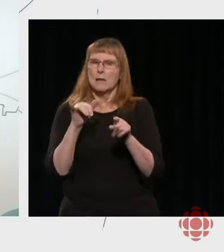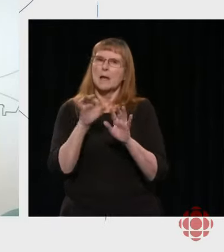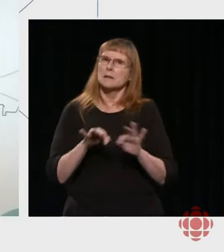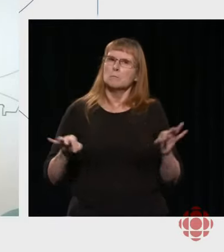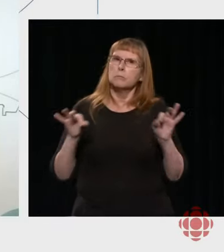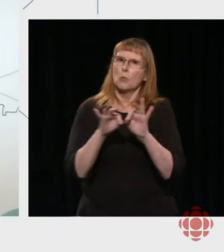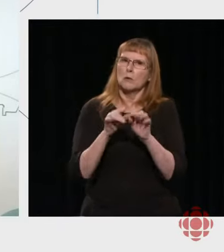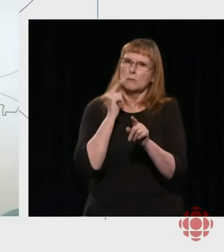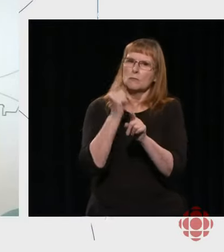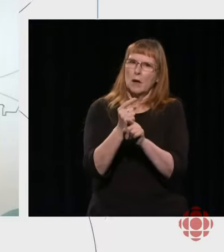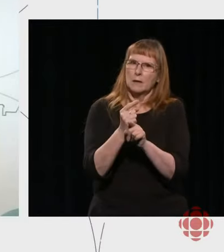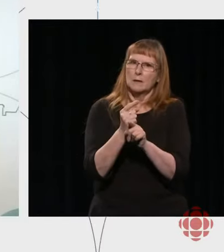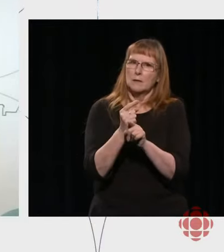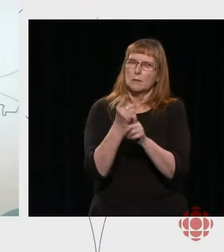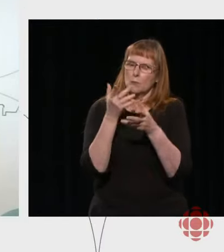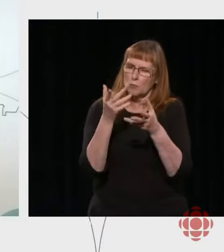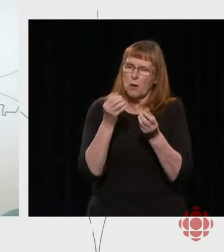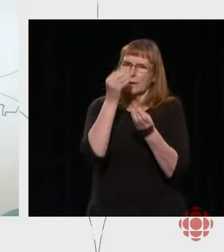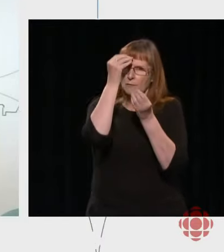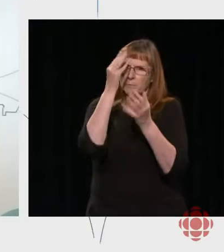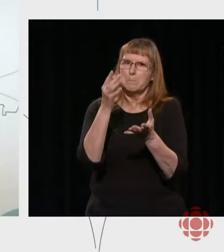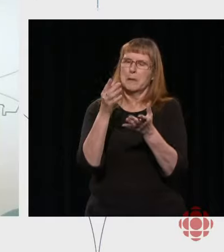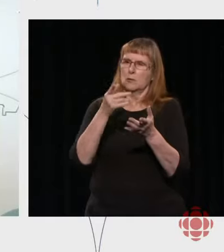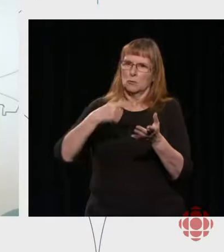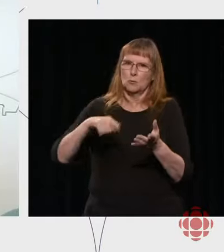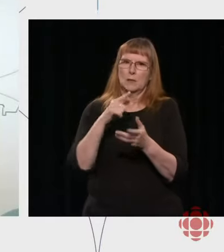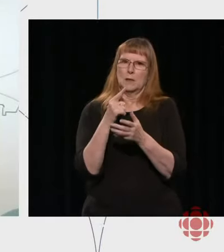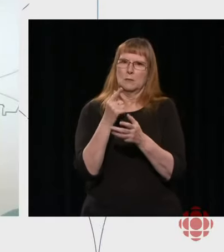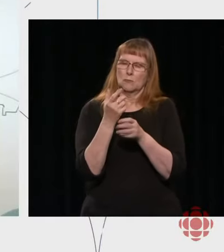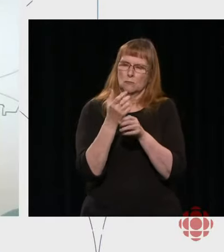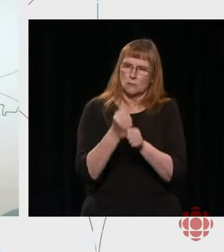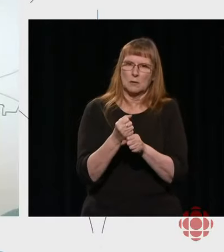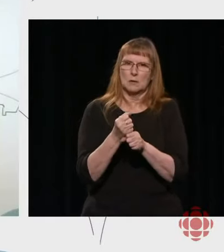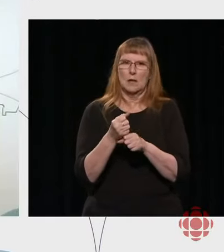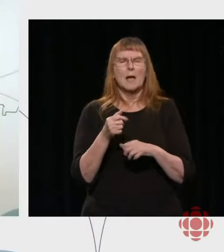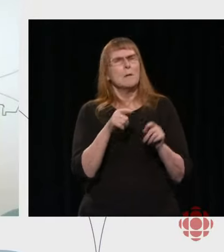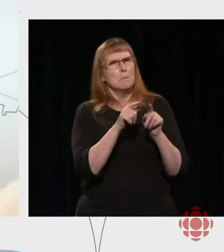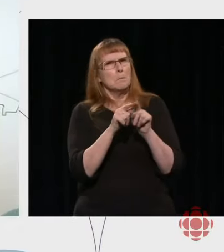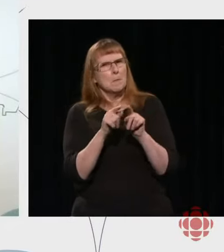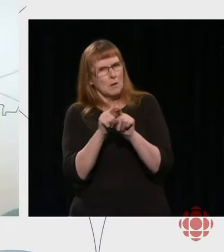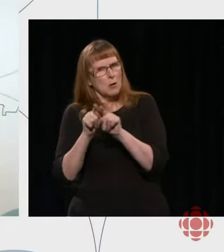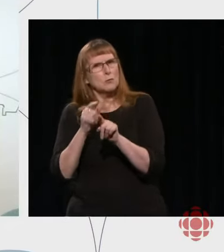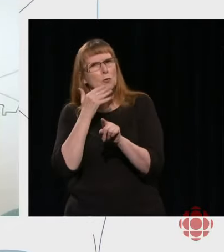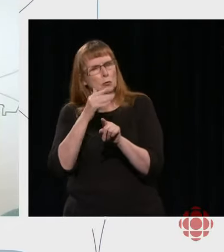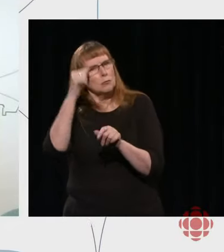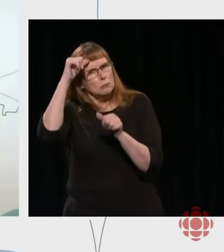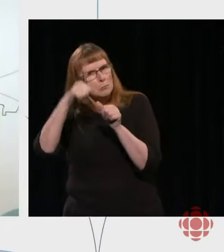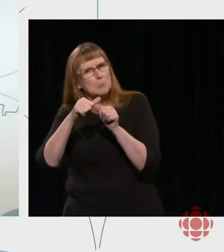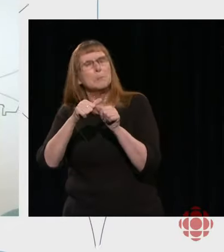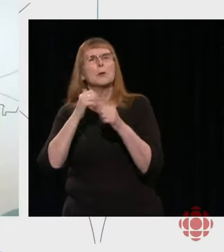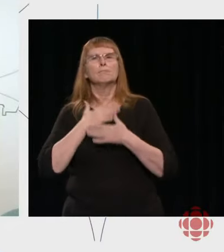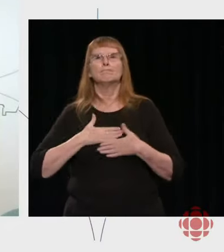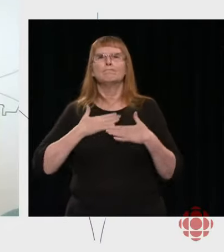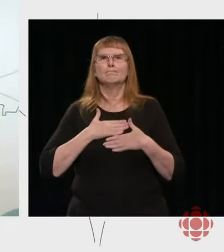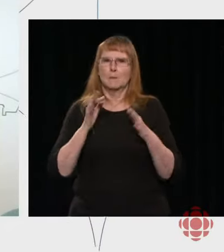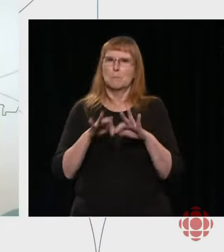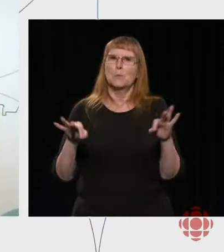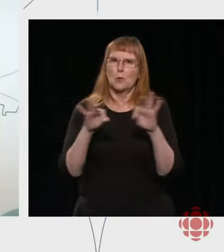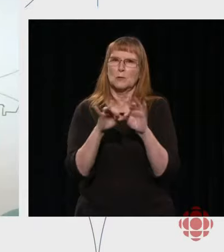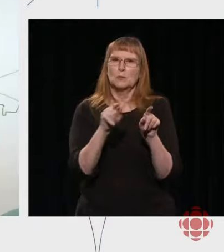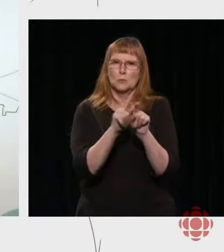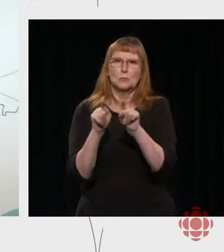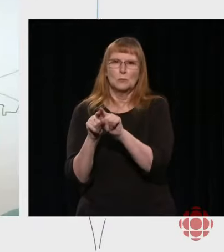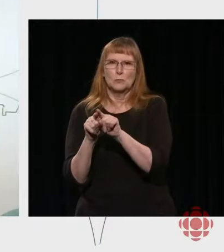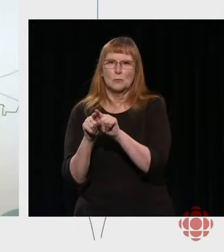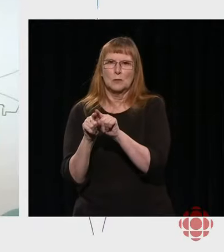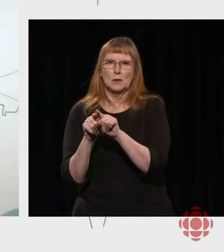I think entertaining people is a good thing as well. So, it's important to remind us